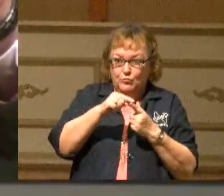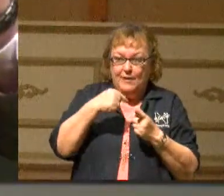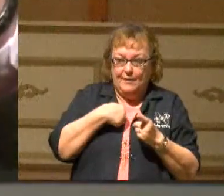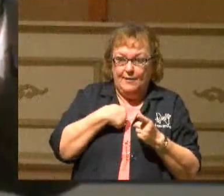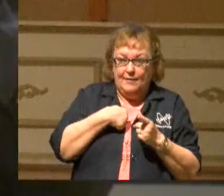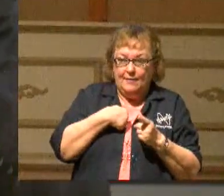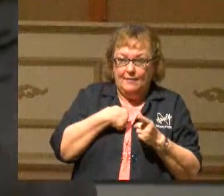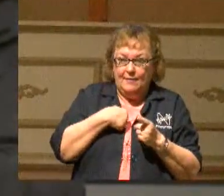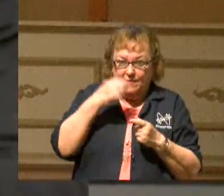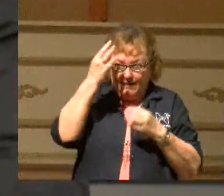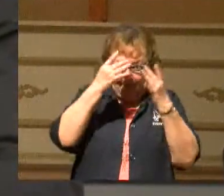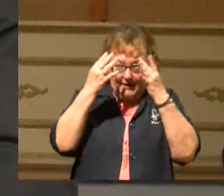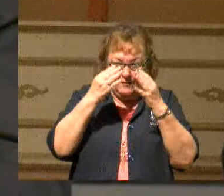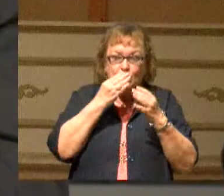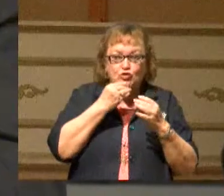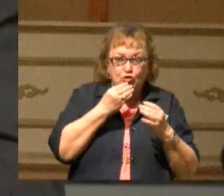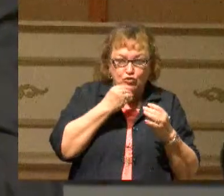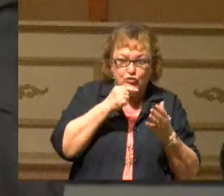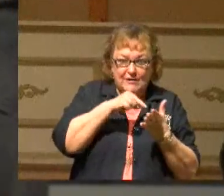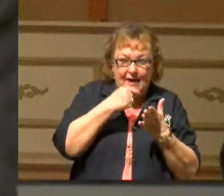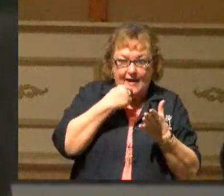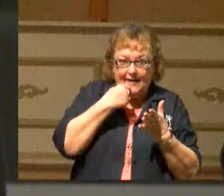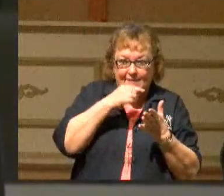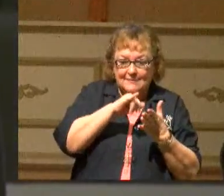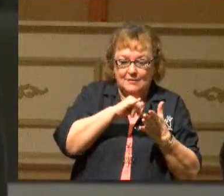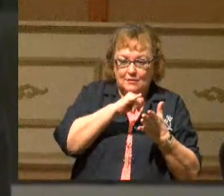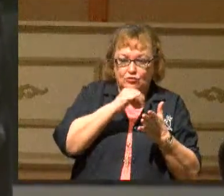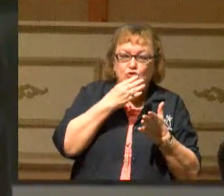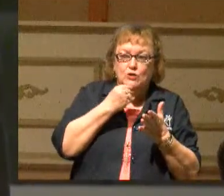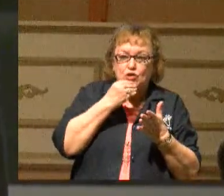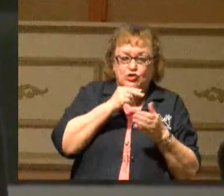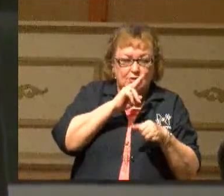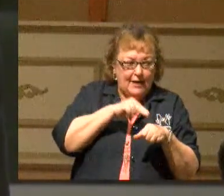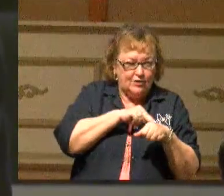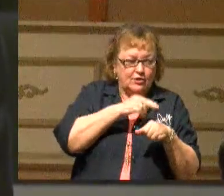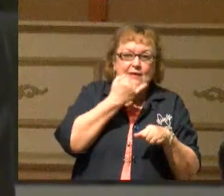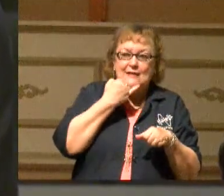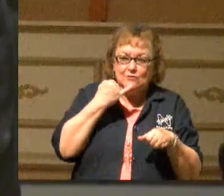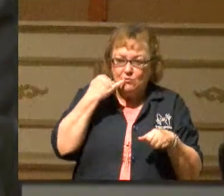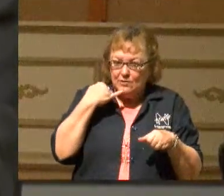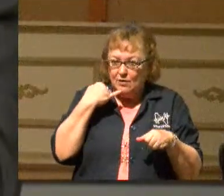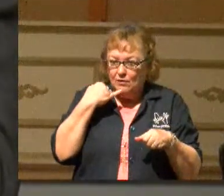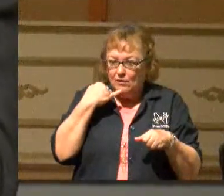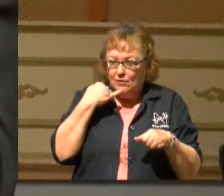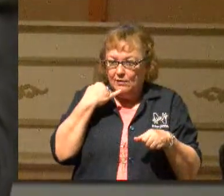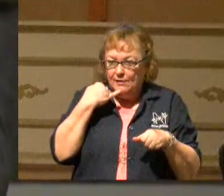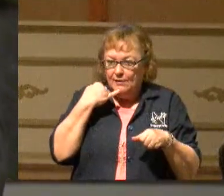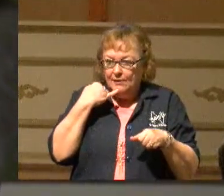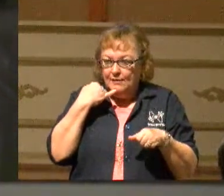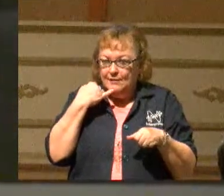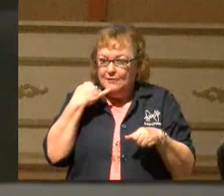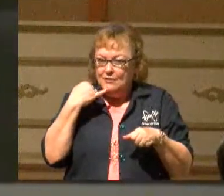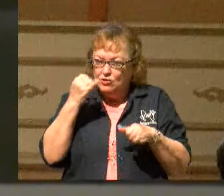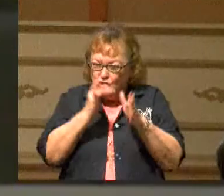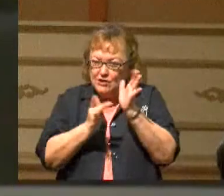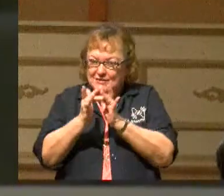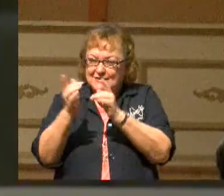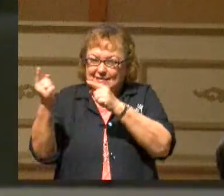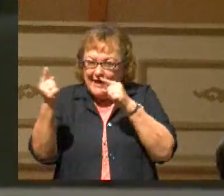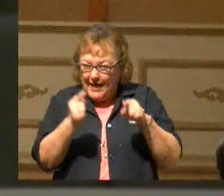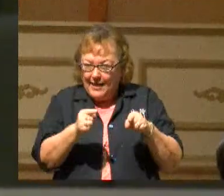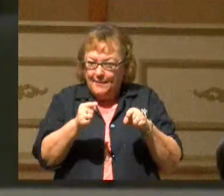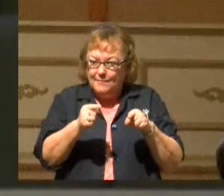These are the Jews, the Jewish nation, Israel, that He came to redeem.